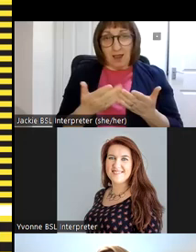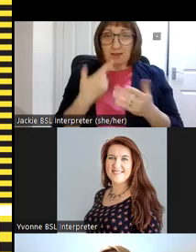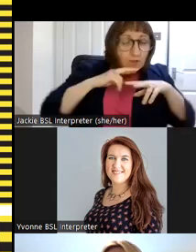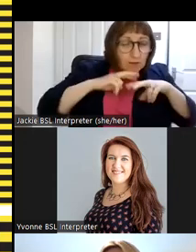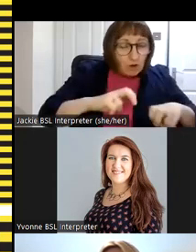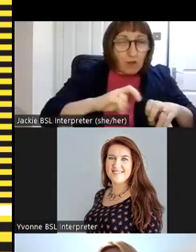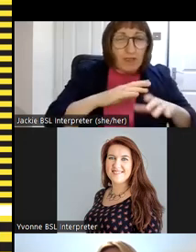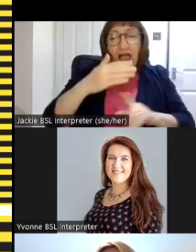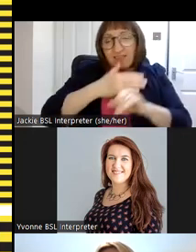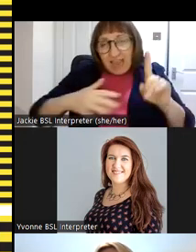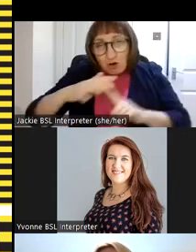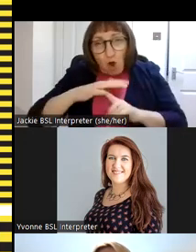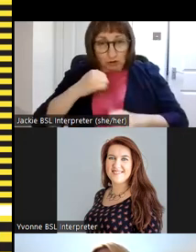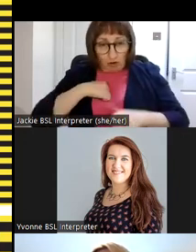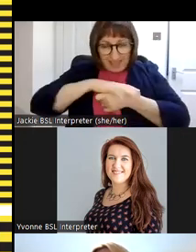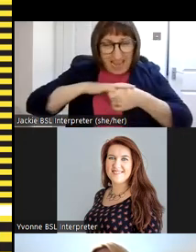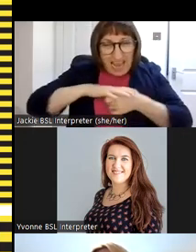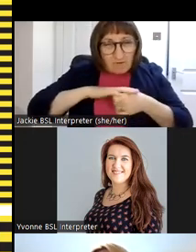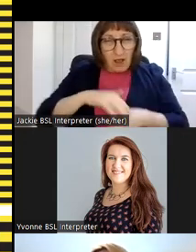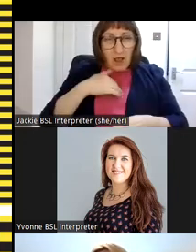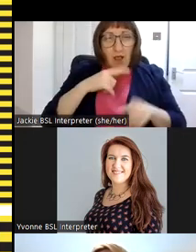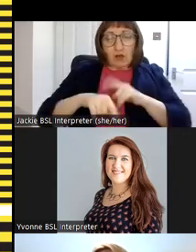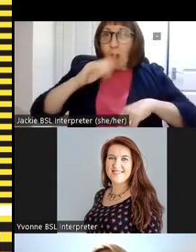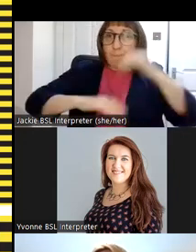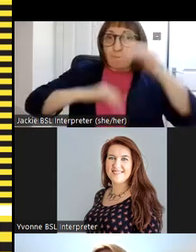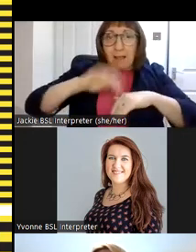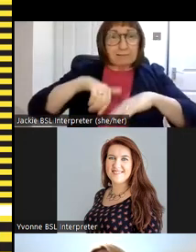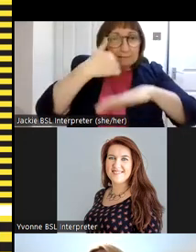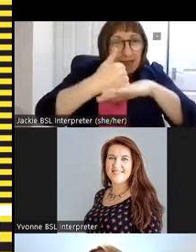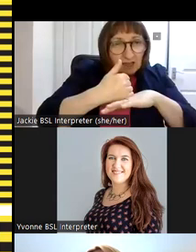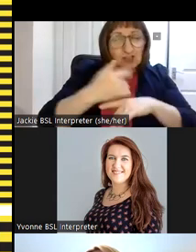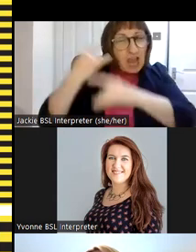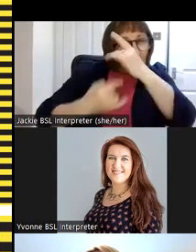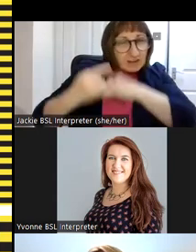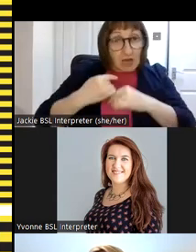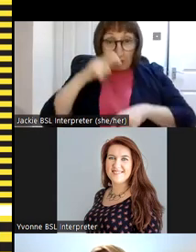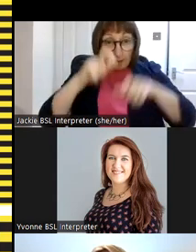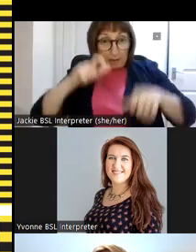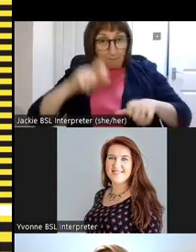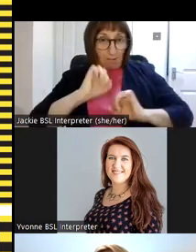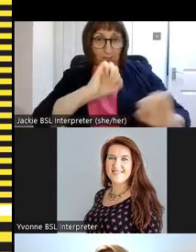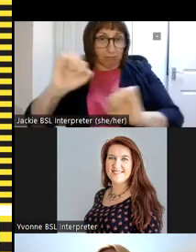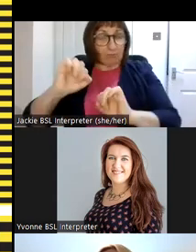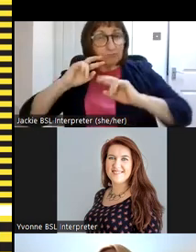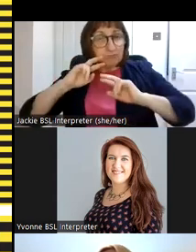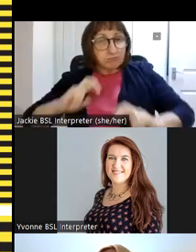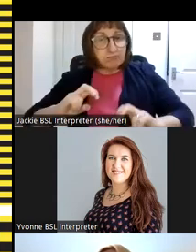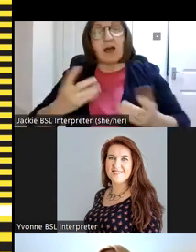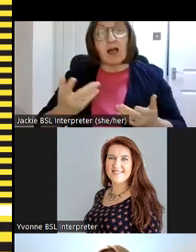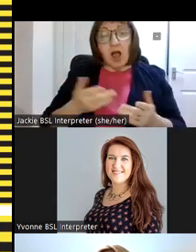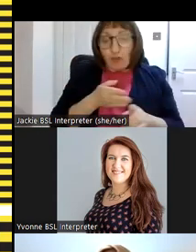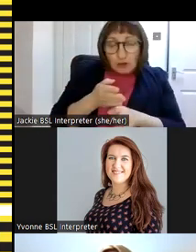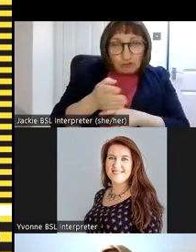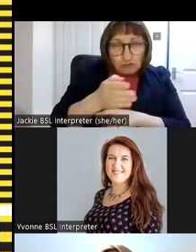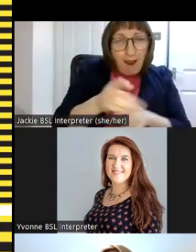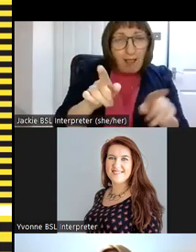the ecology of my colon the trails cover built heritage and the heritage of people uh the trails are